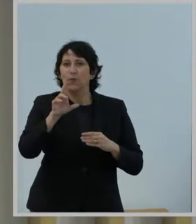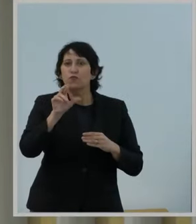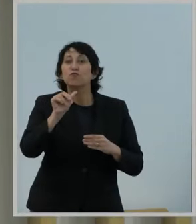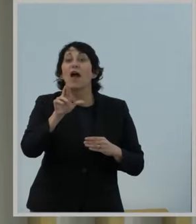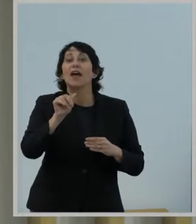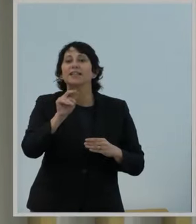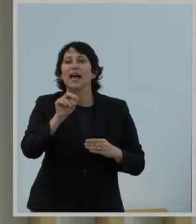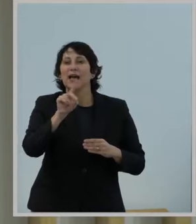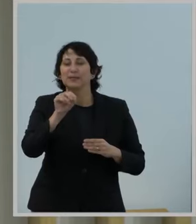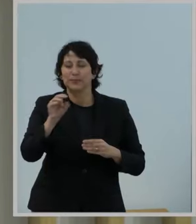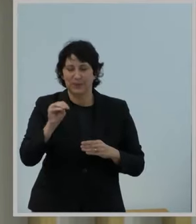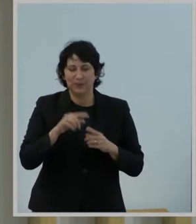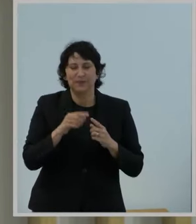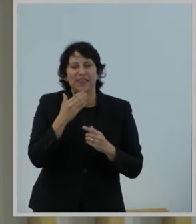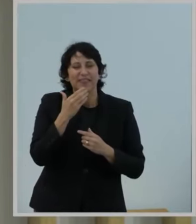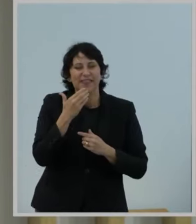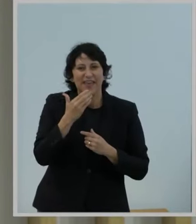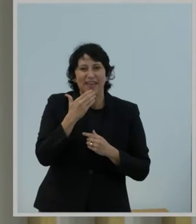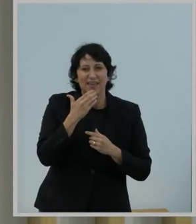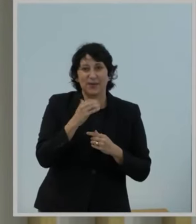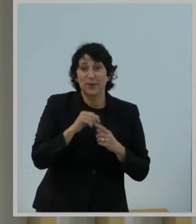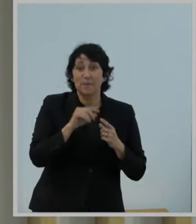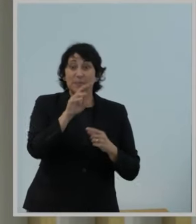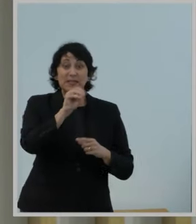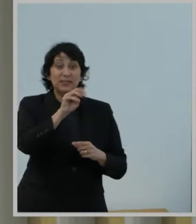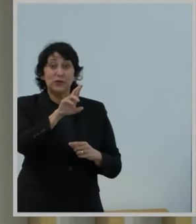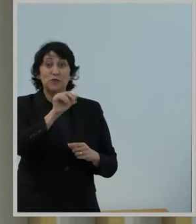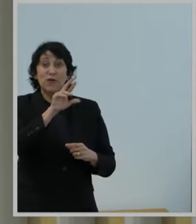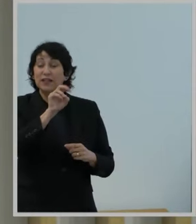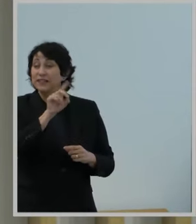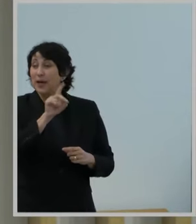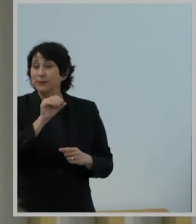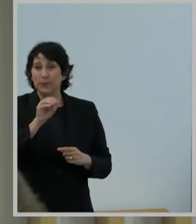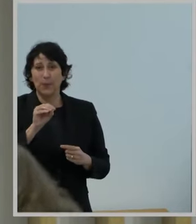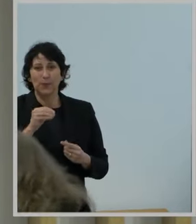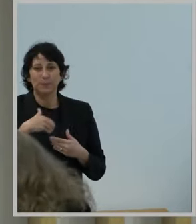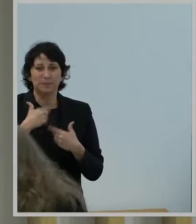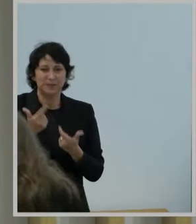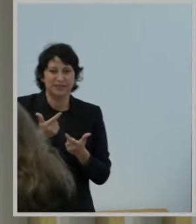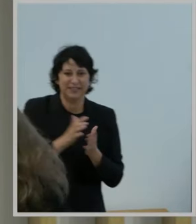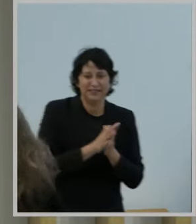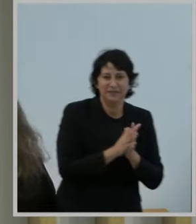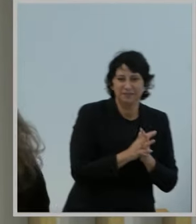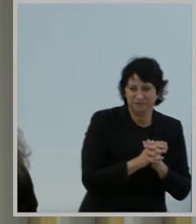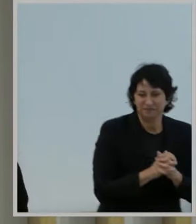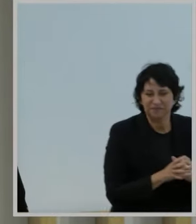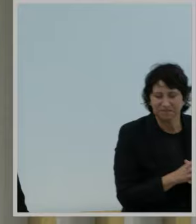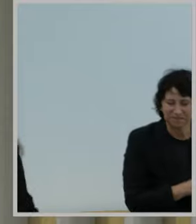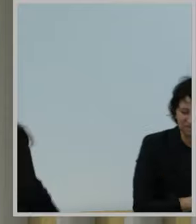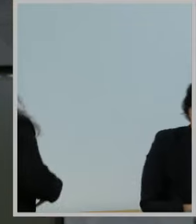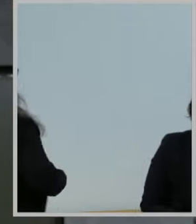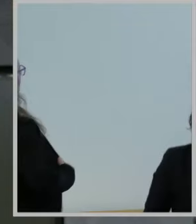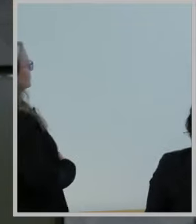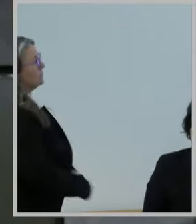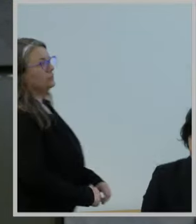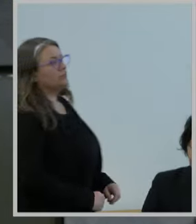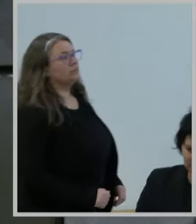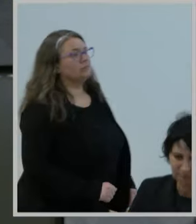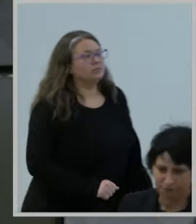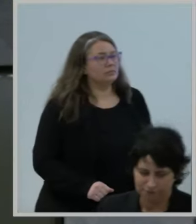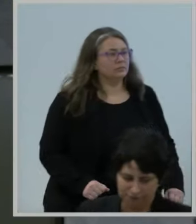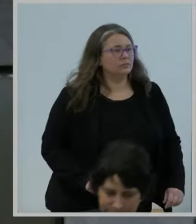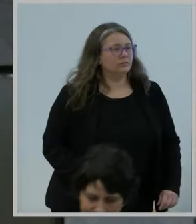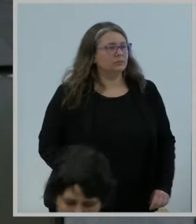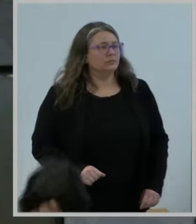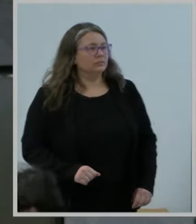Thank you, Madam Secretary. Mr. Randazzo, please proceed. Good afternoon, Madam Chairwoman